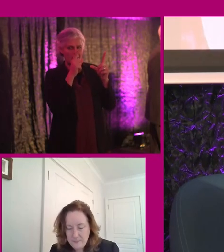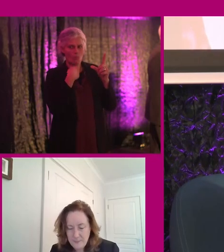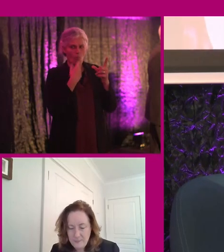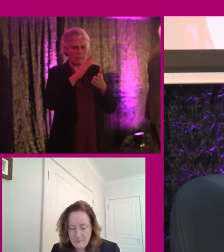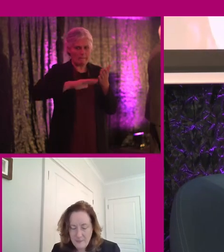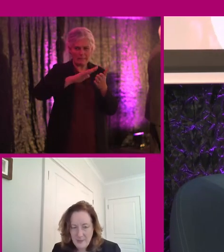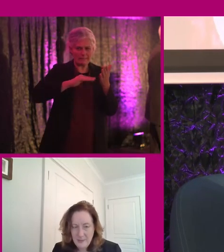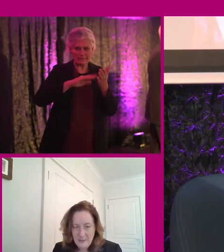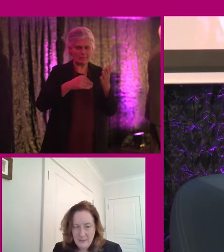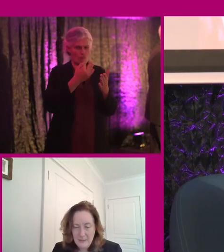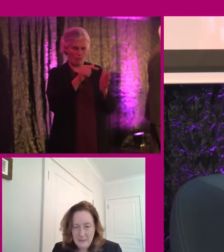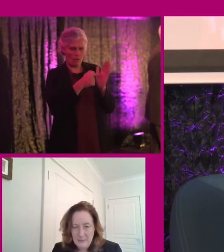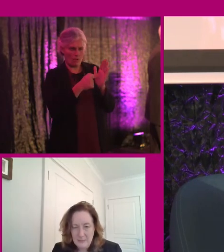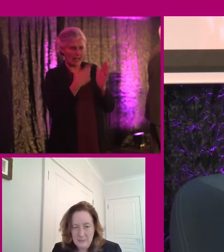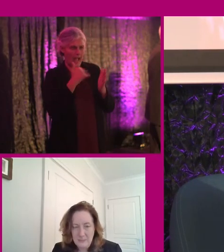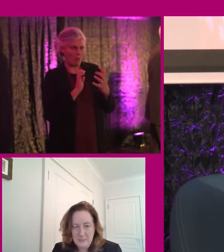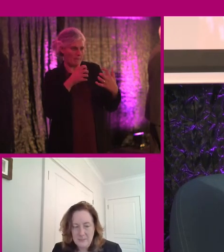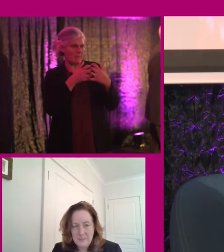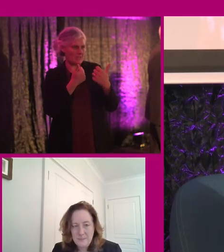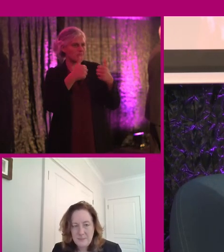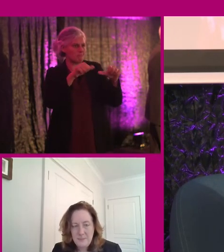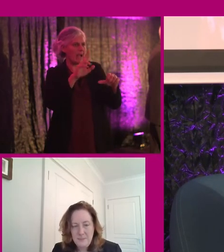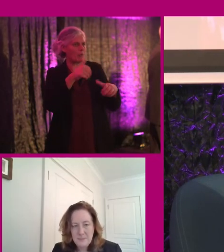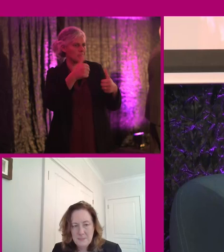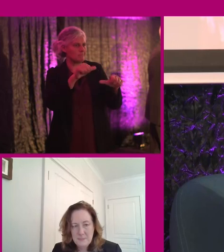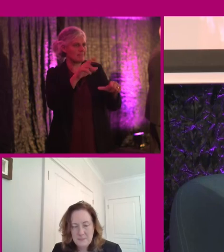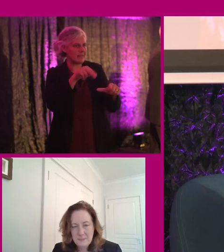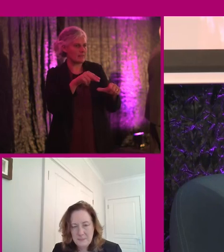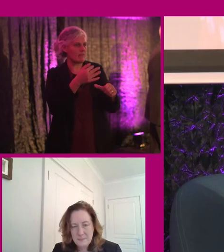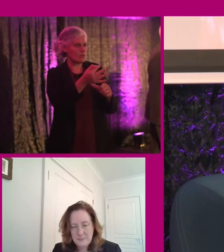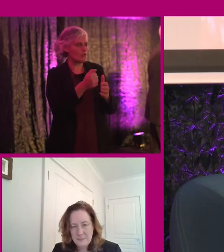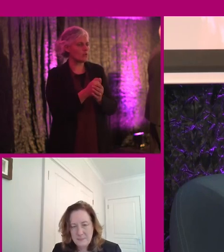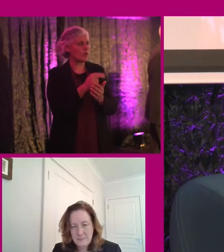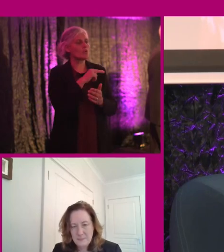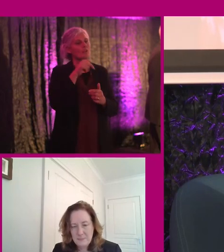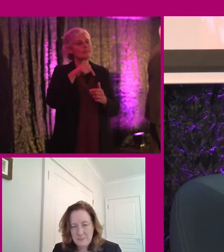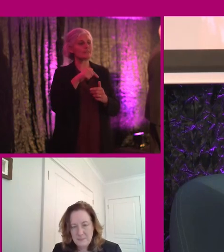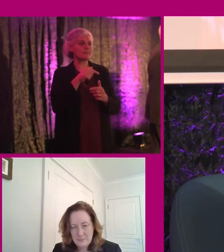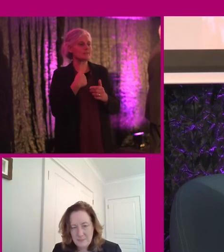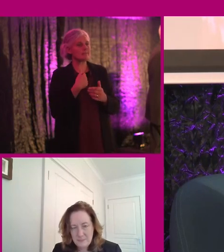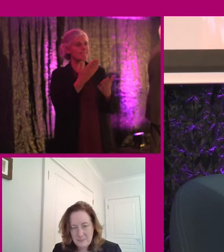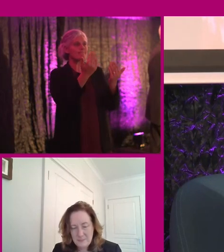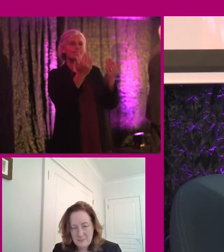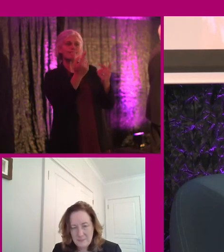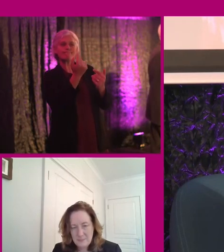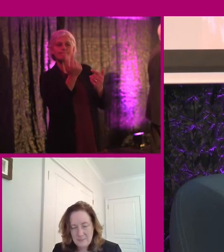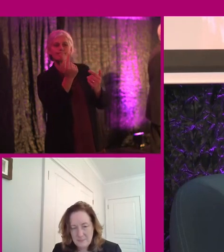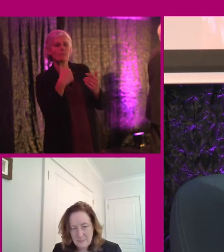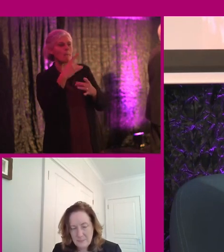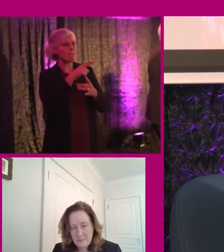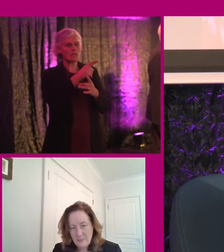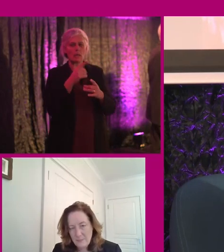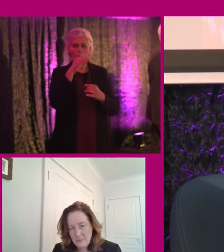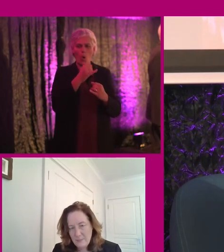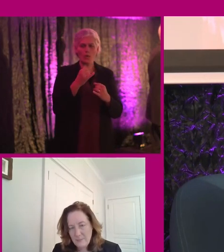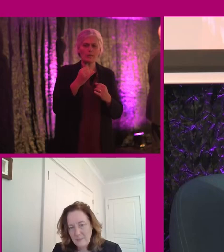and how they can address them. So, you know, we're not we're not there to kind of call people out or make them look